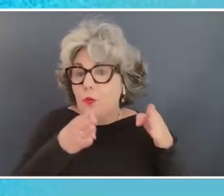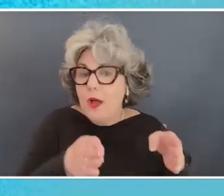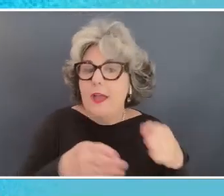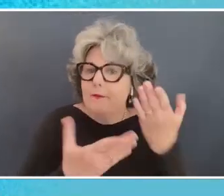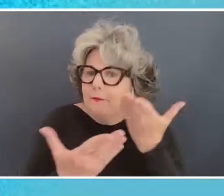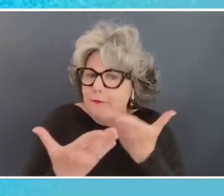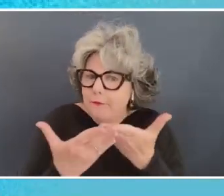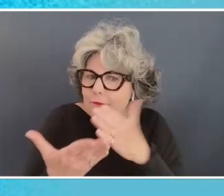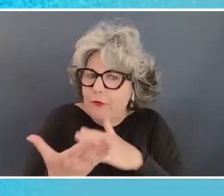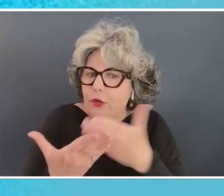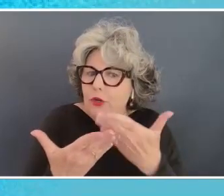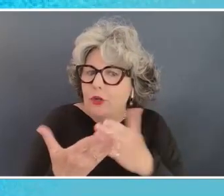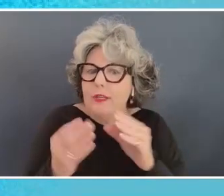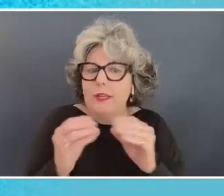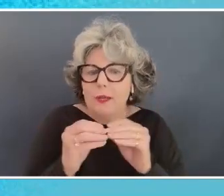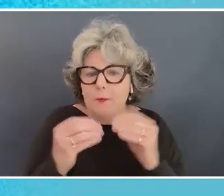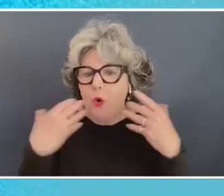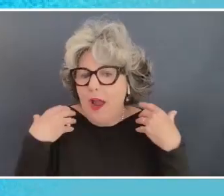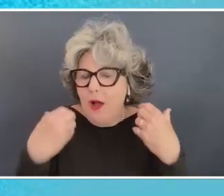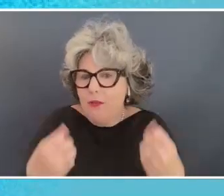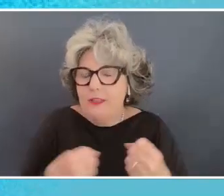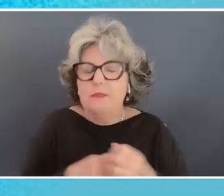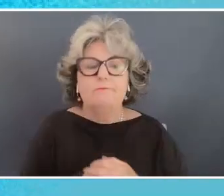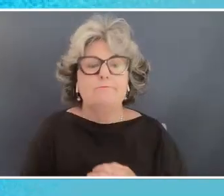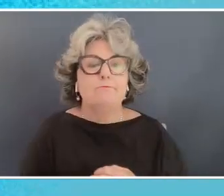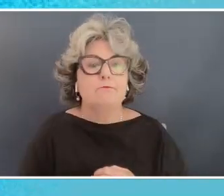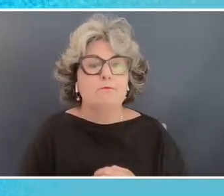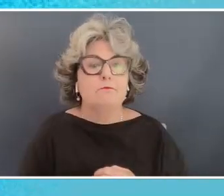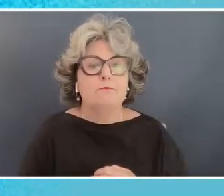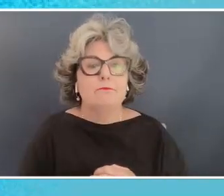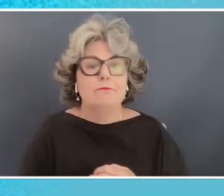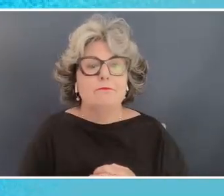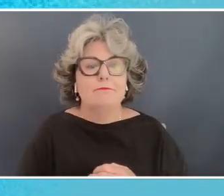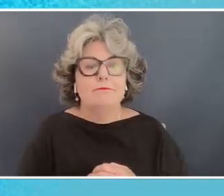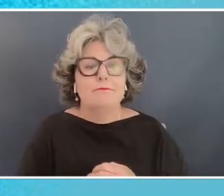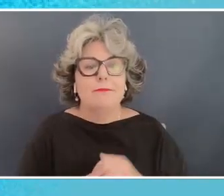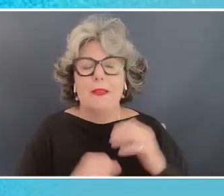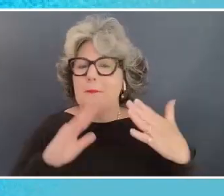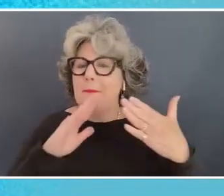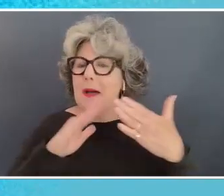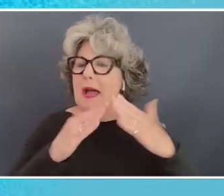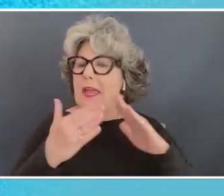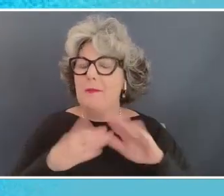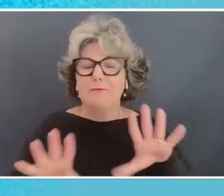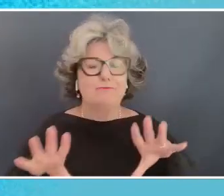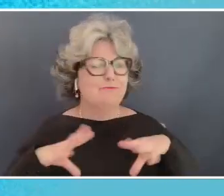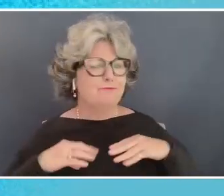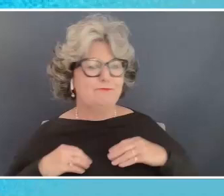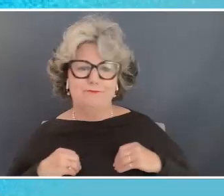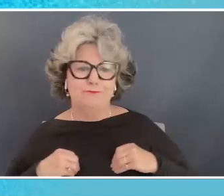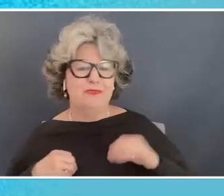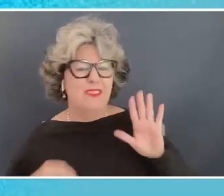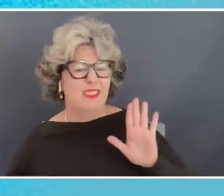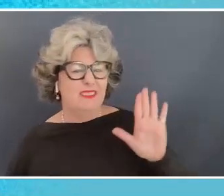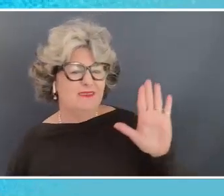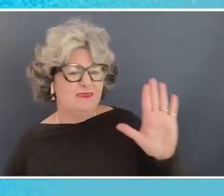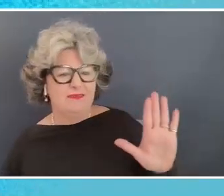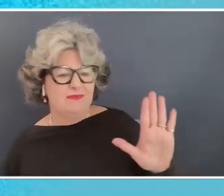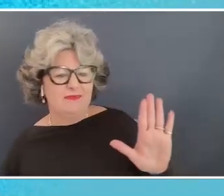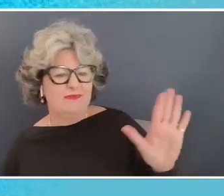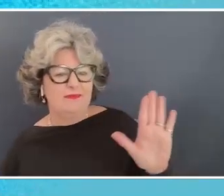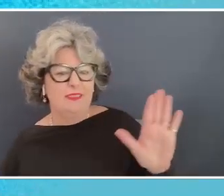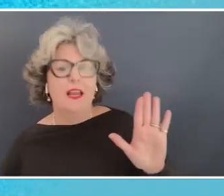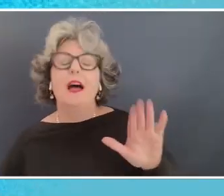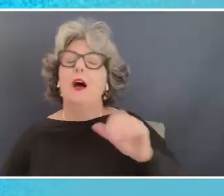healthier way didn't really take in my community and I and I always thought that was very interesting I moved on to some other projects